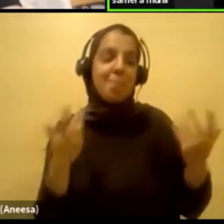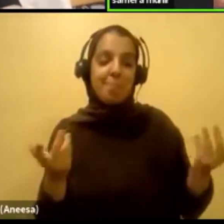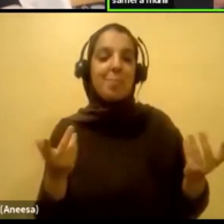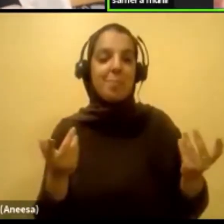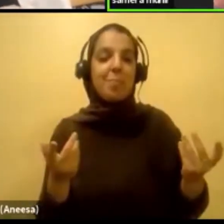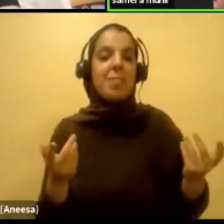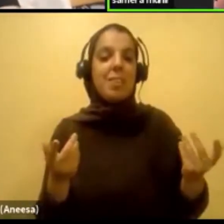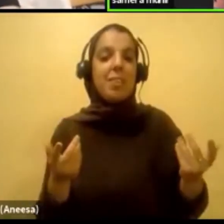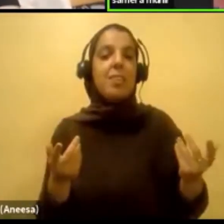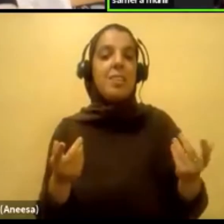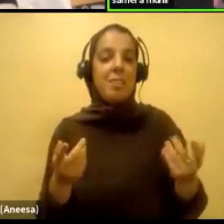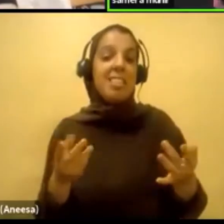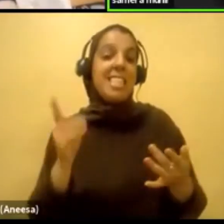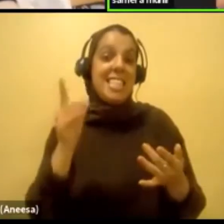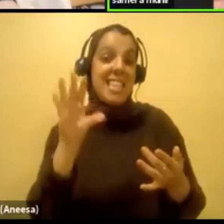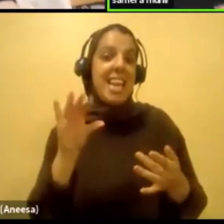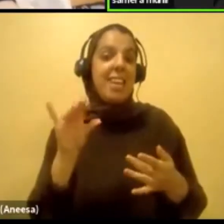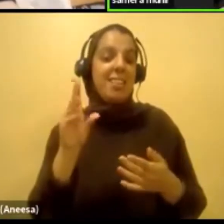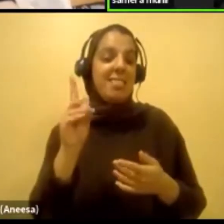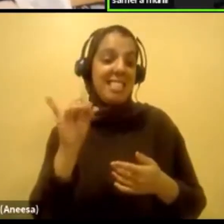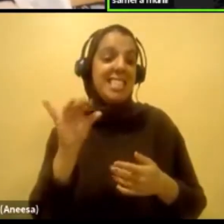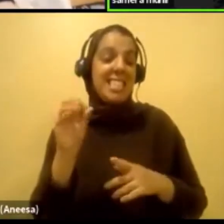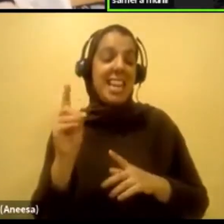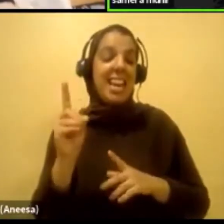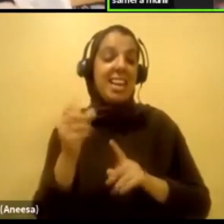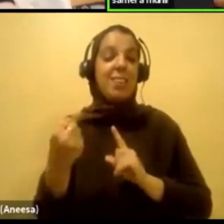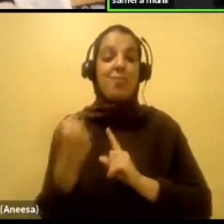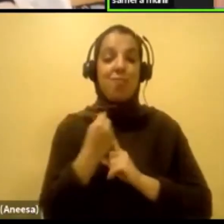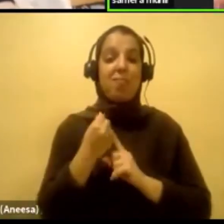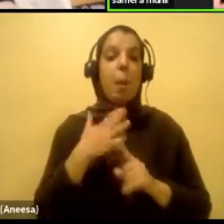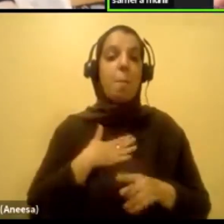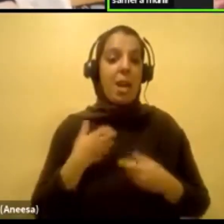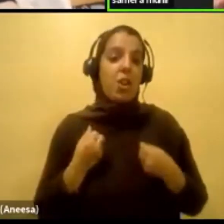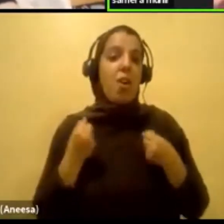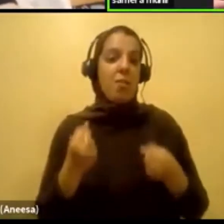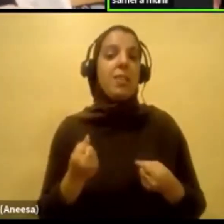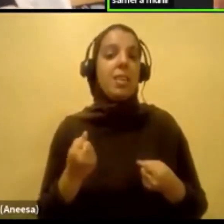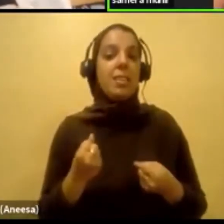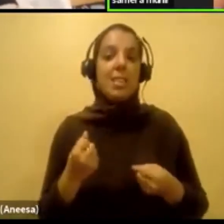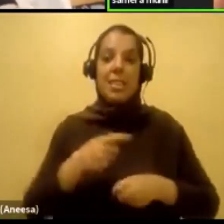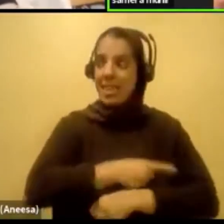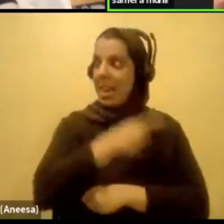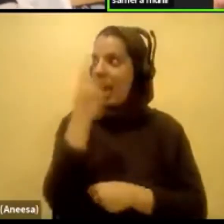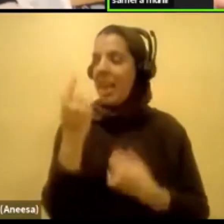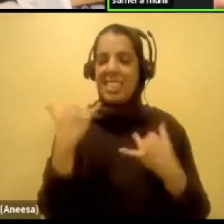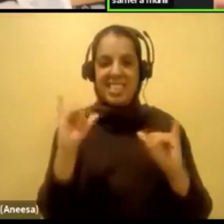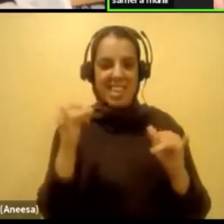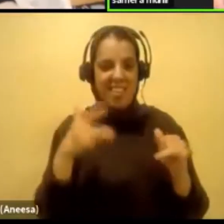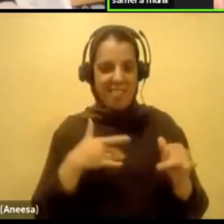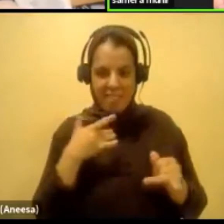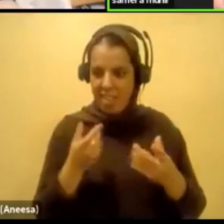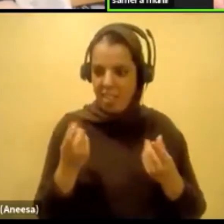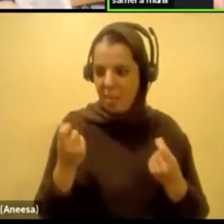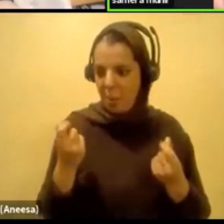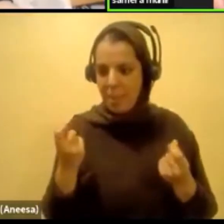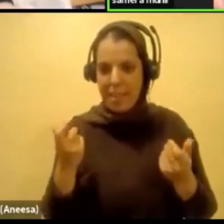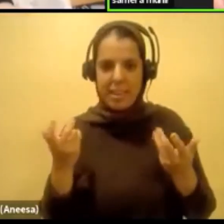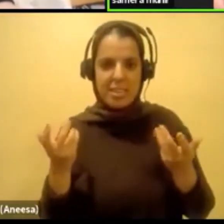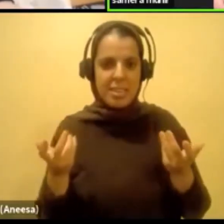and it did affect my confidence 100%. Until this day, I still have moments where I kind of feel a little, um,